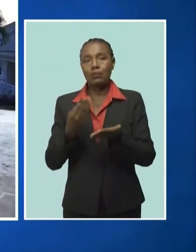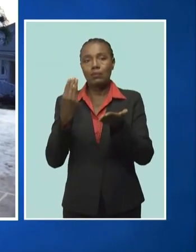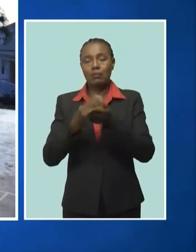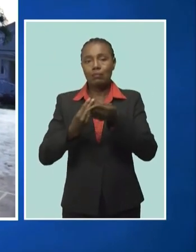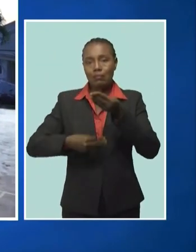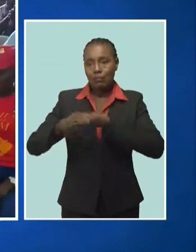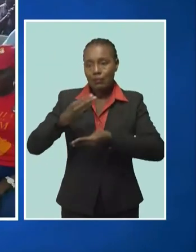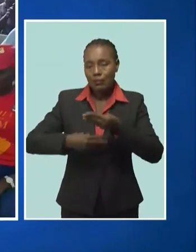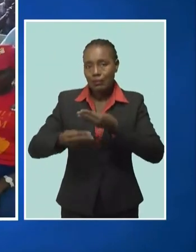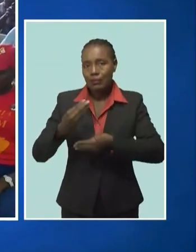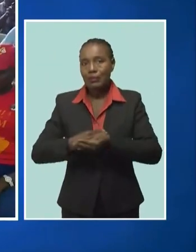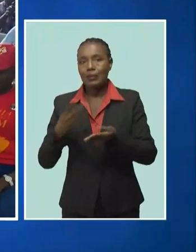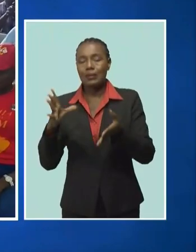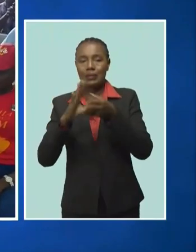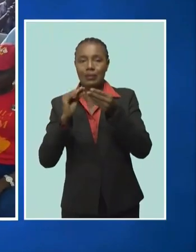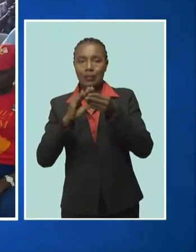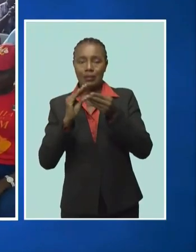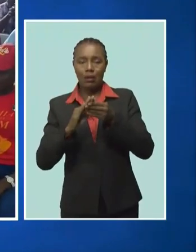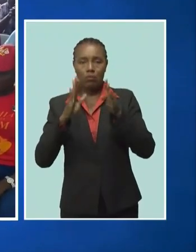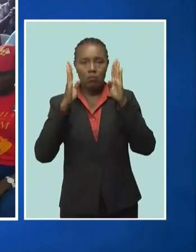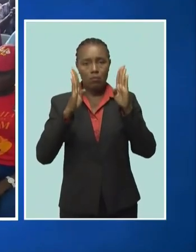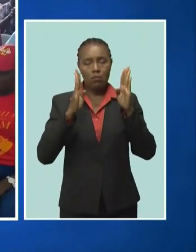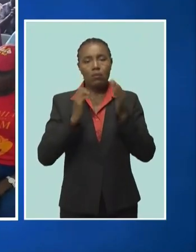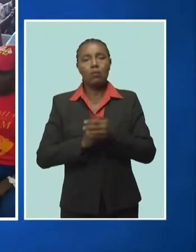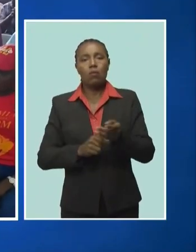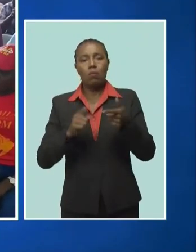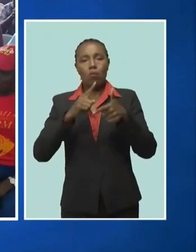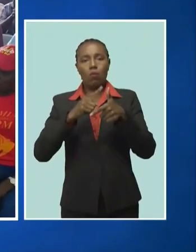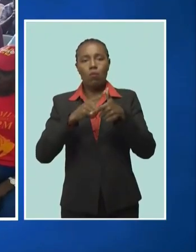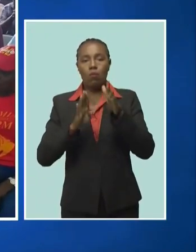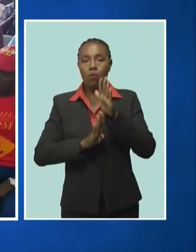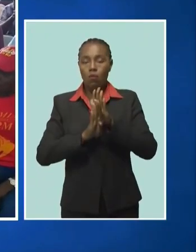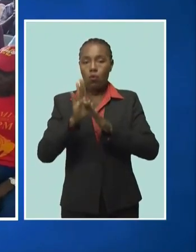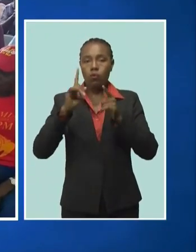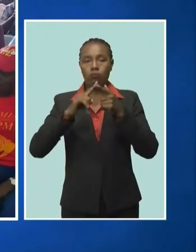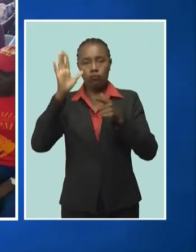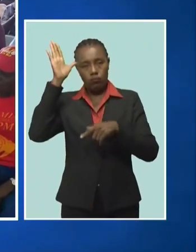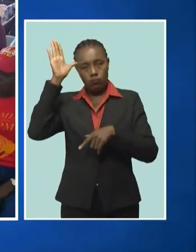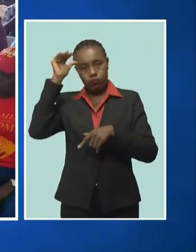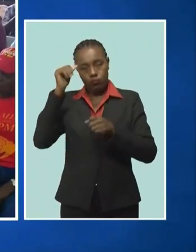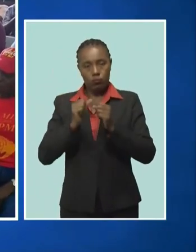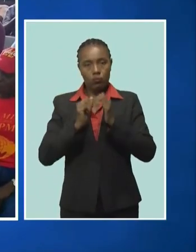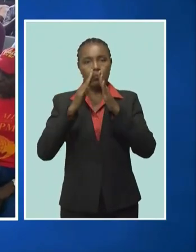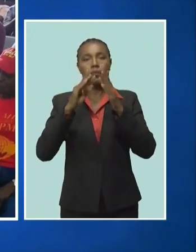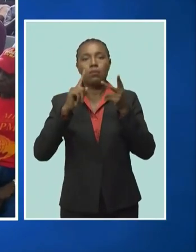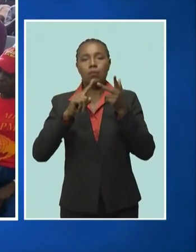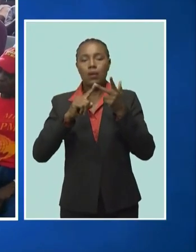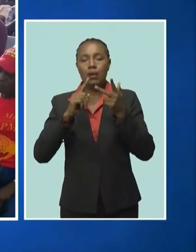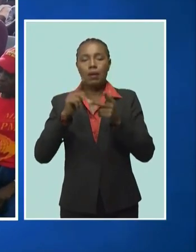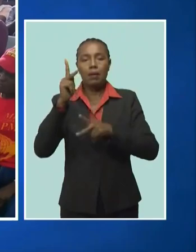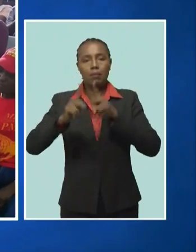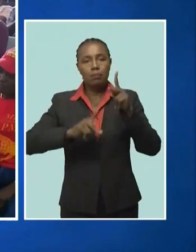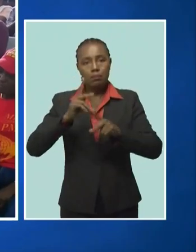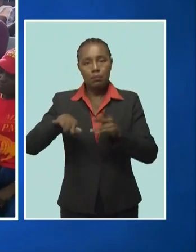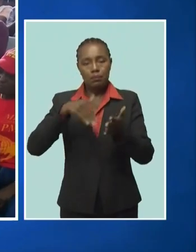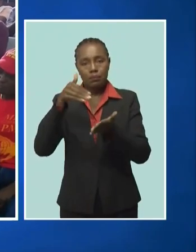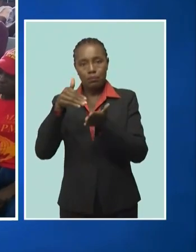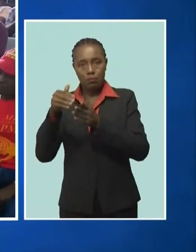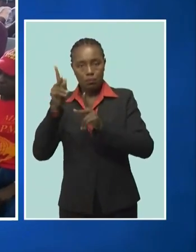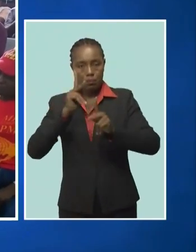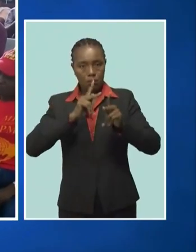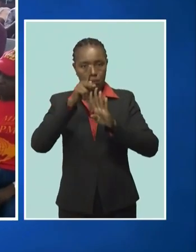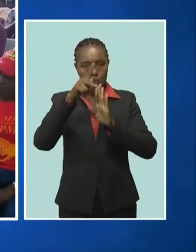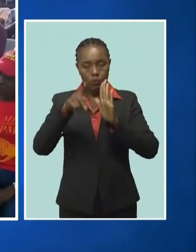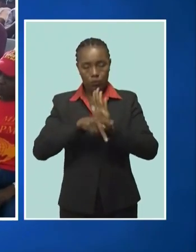on three key areas, growth, resiliency, and people-centered programs. That's why our budget